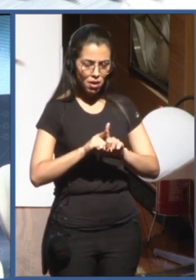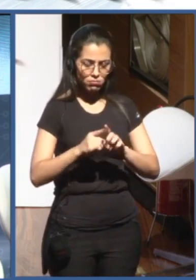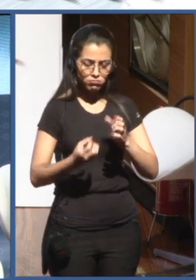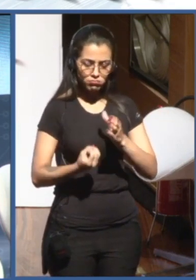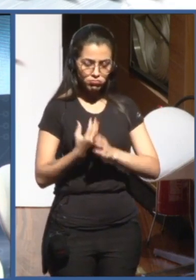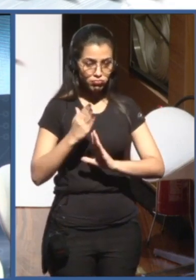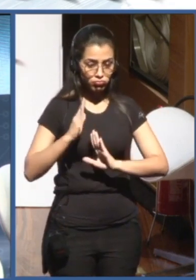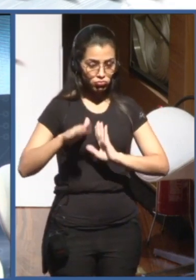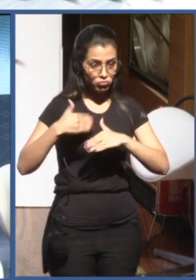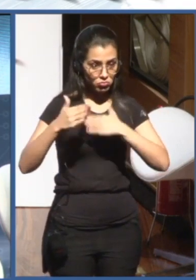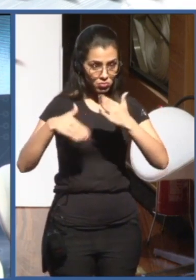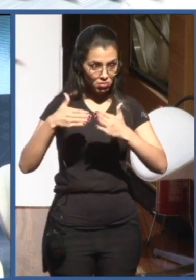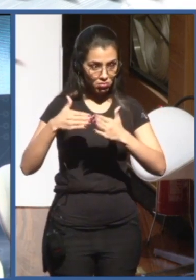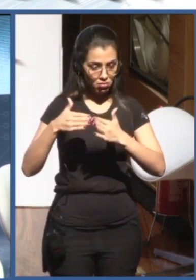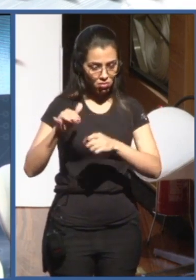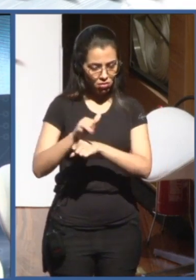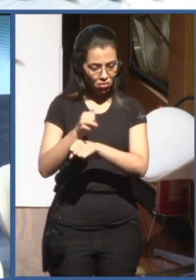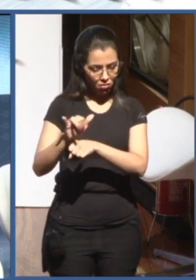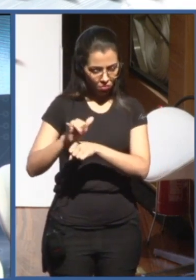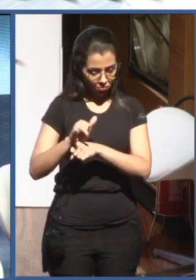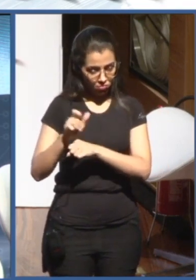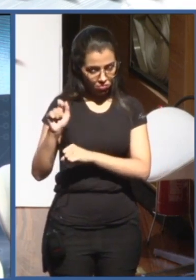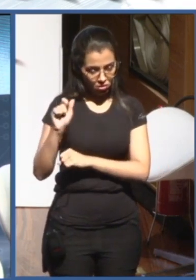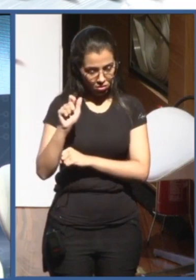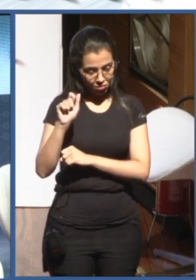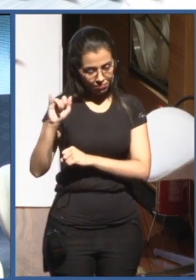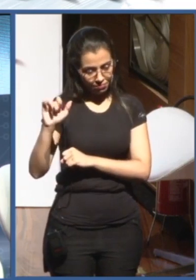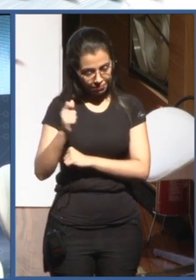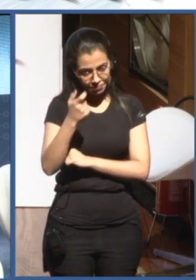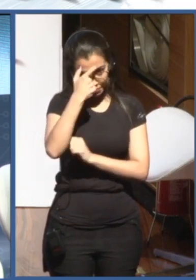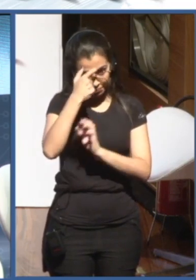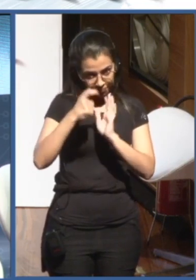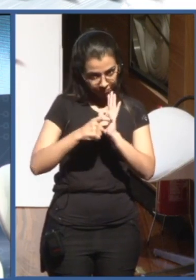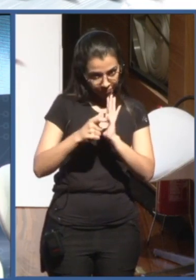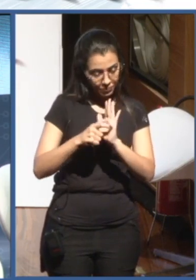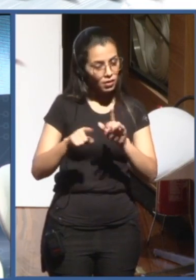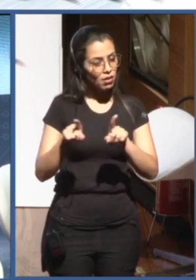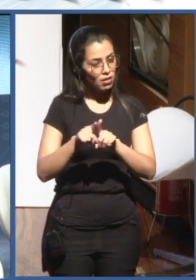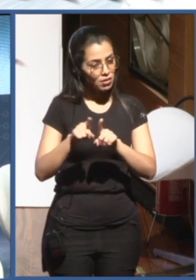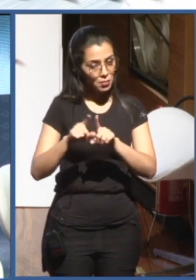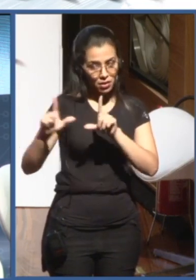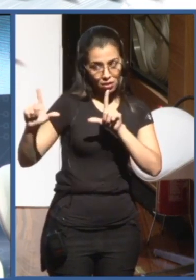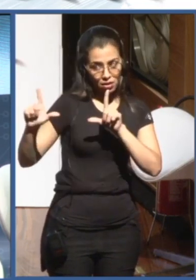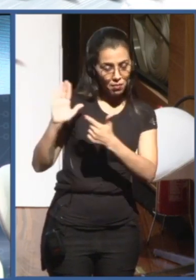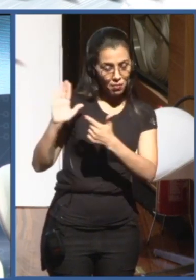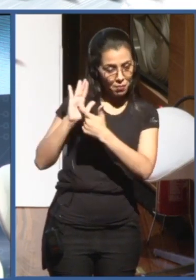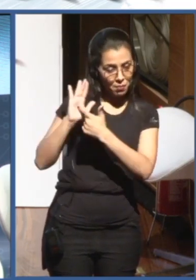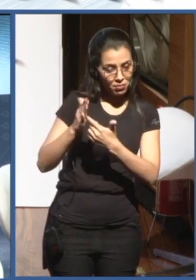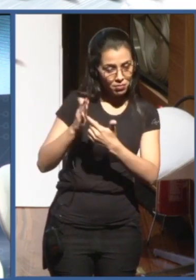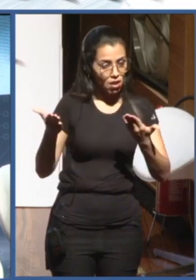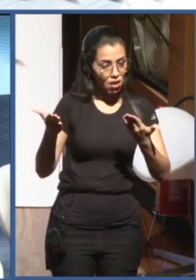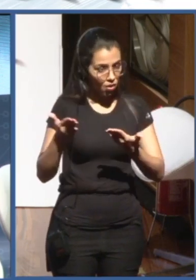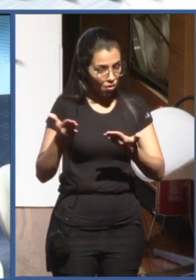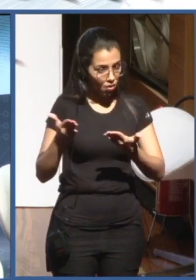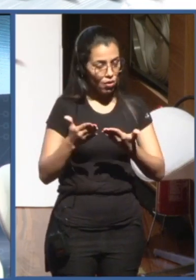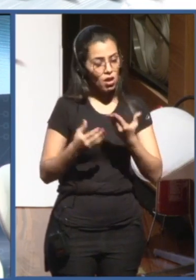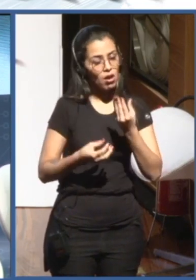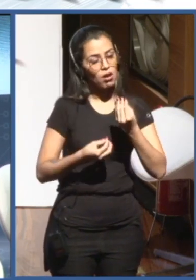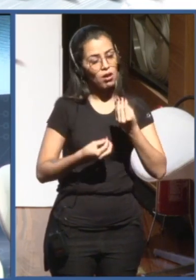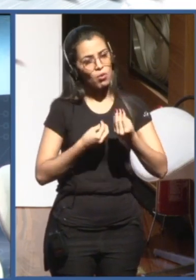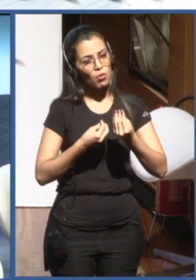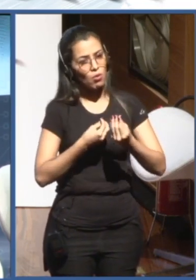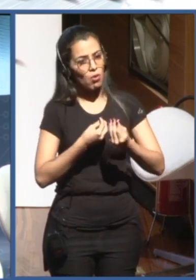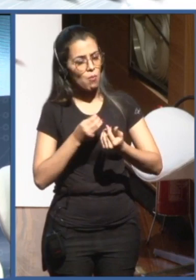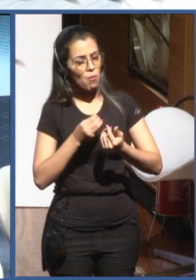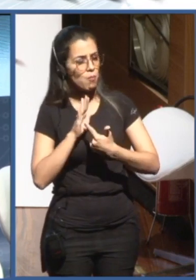I mentioned before, human-centered values. So this panel will address how to ensure, how to ensure international cooperation in the field